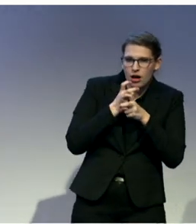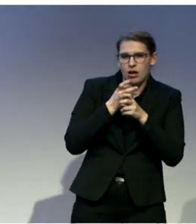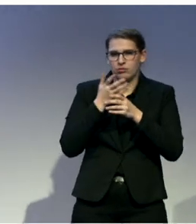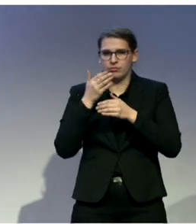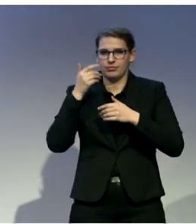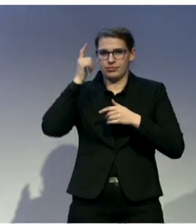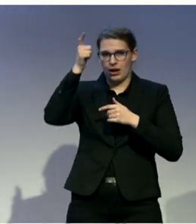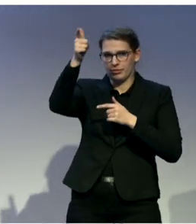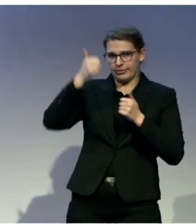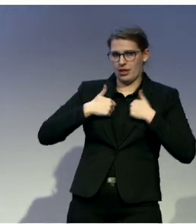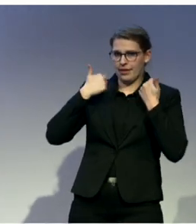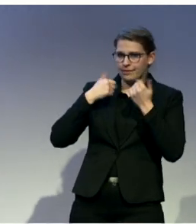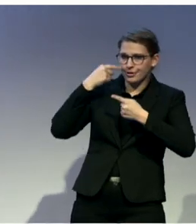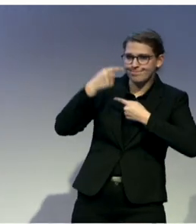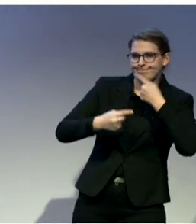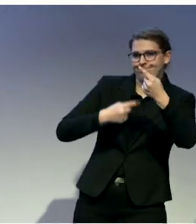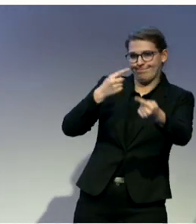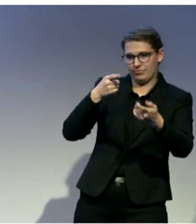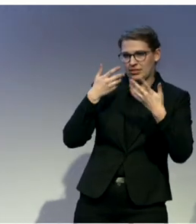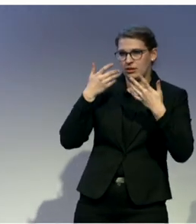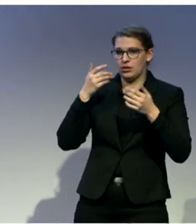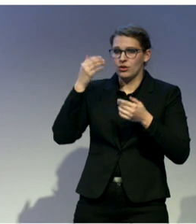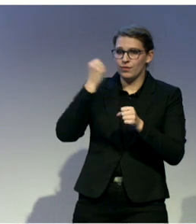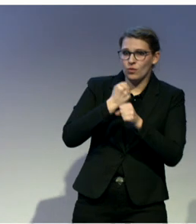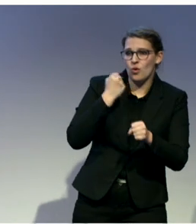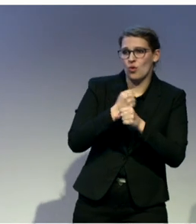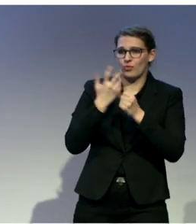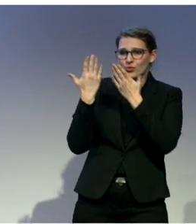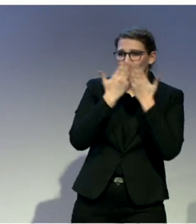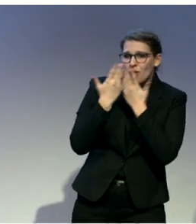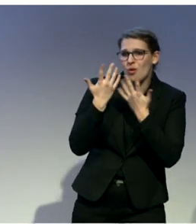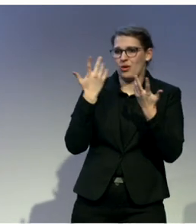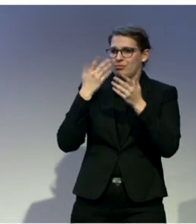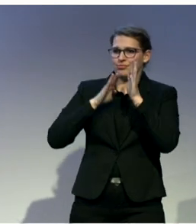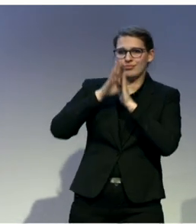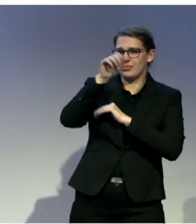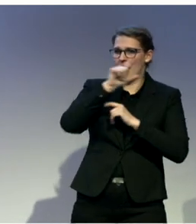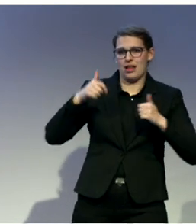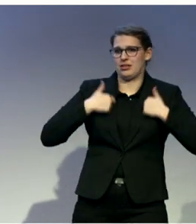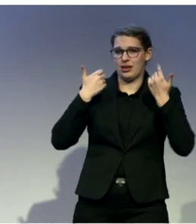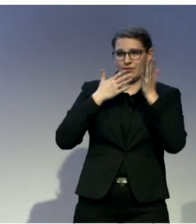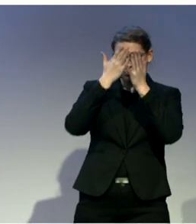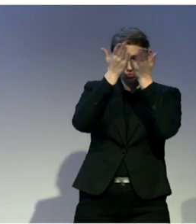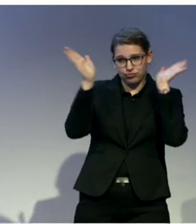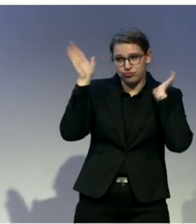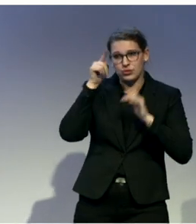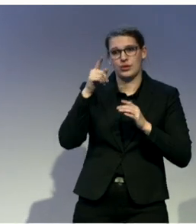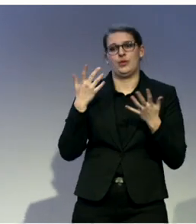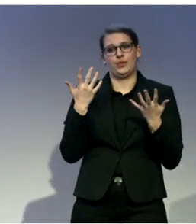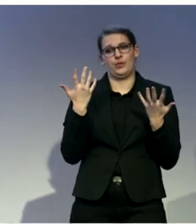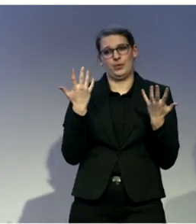language deprivation and also results in social, academic and occupational differences.